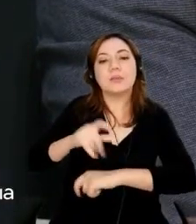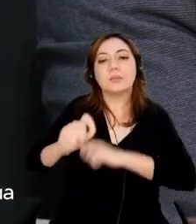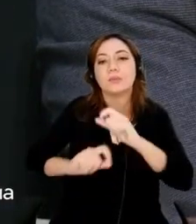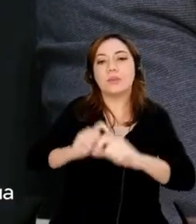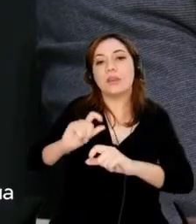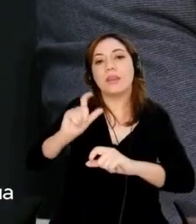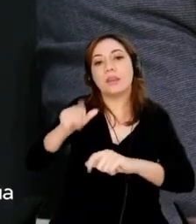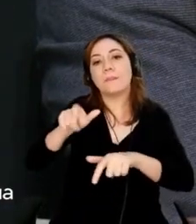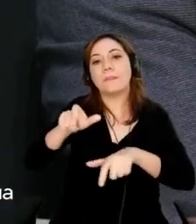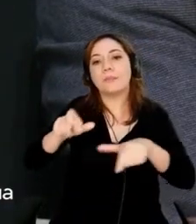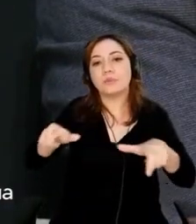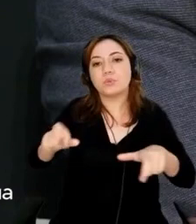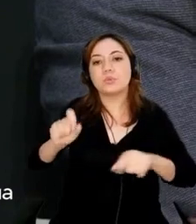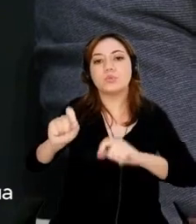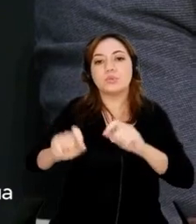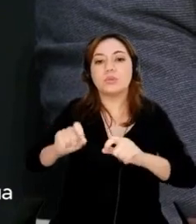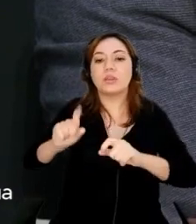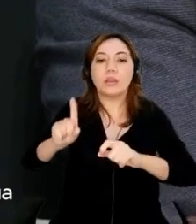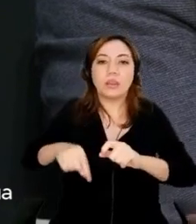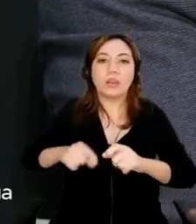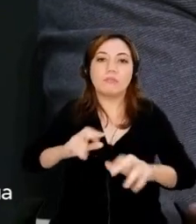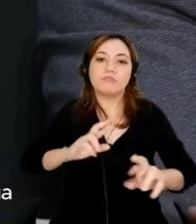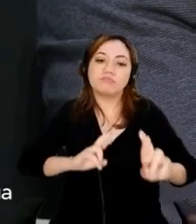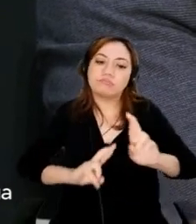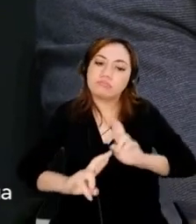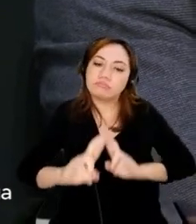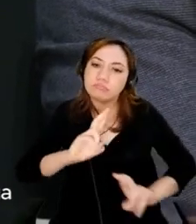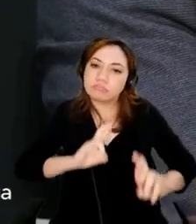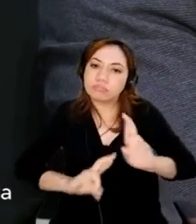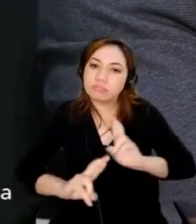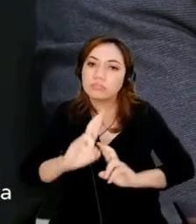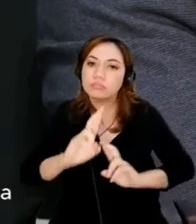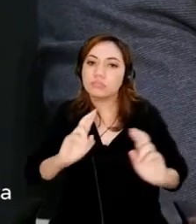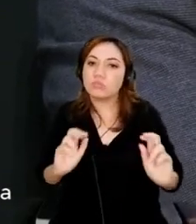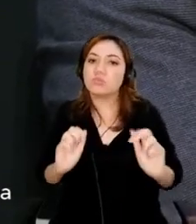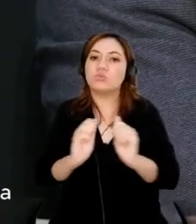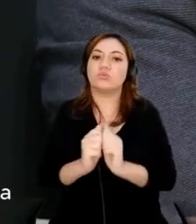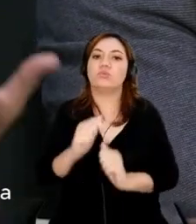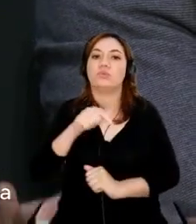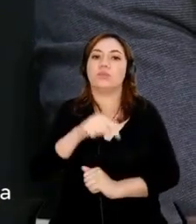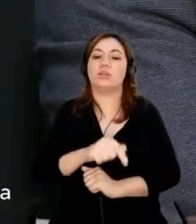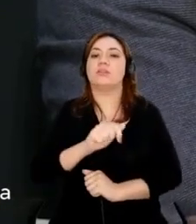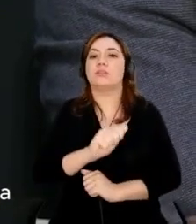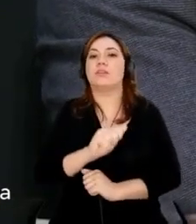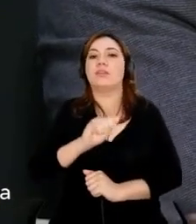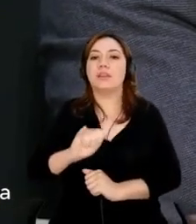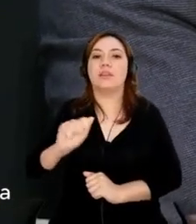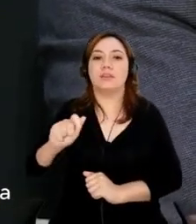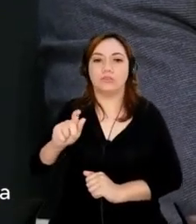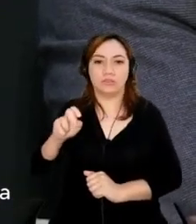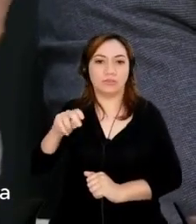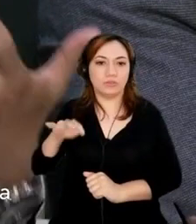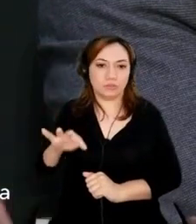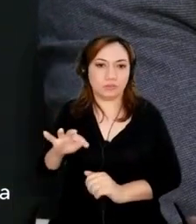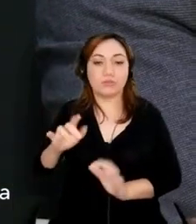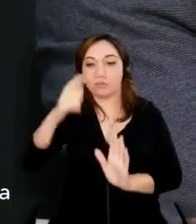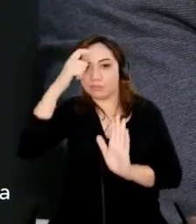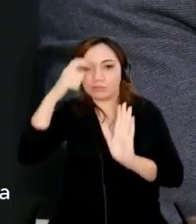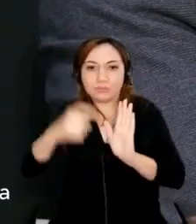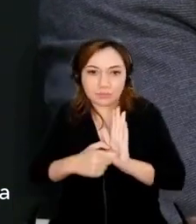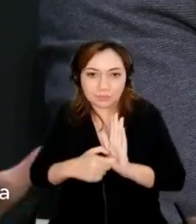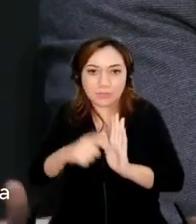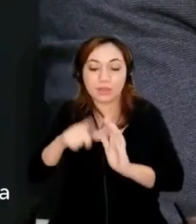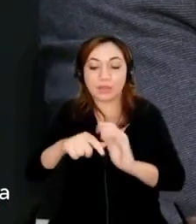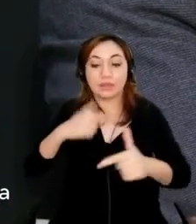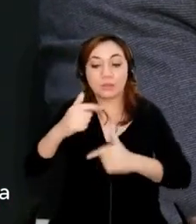build the relationship with the AI agent, right? And you start working with the agent and partnering with